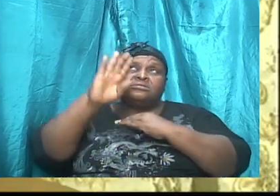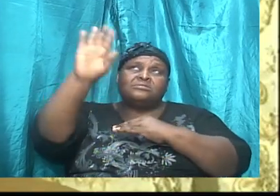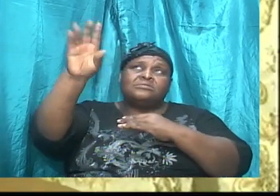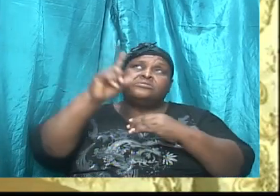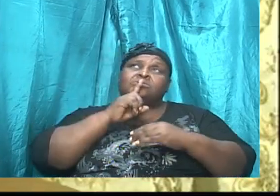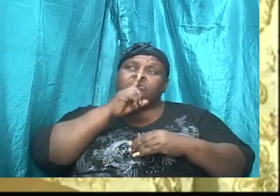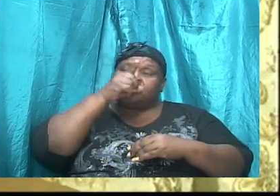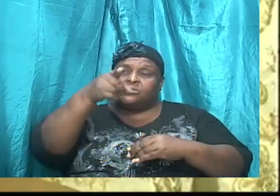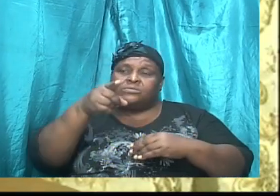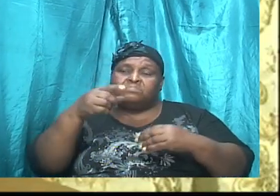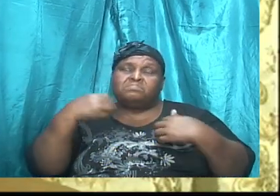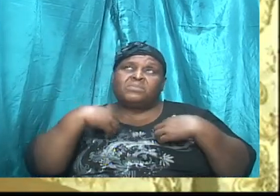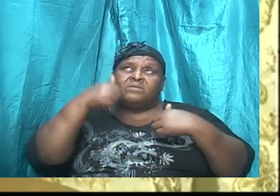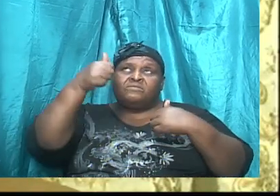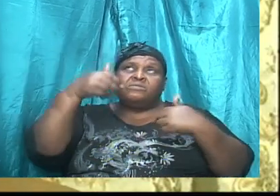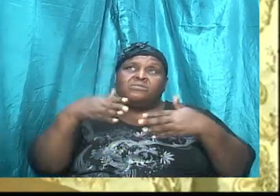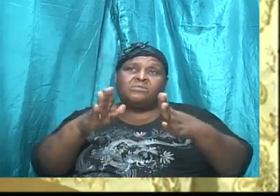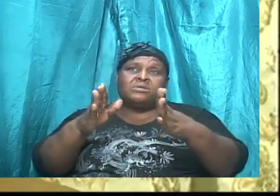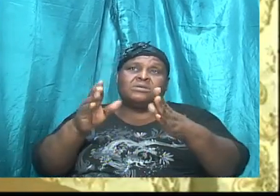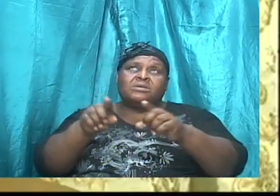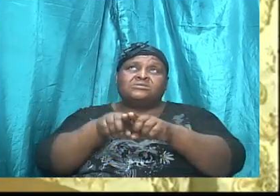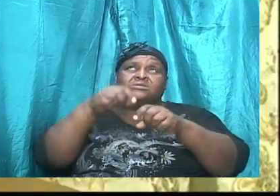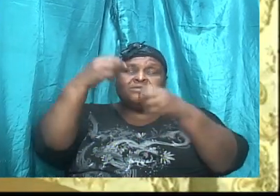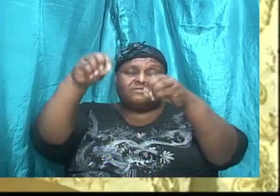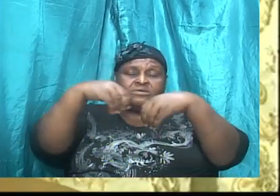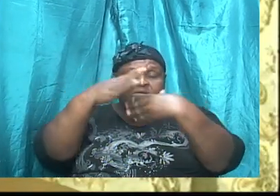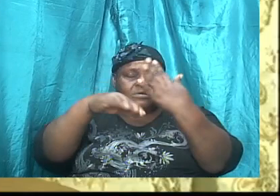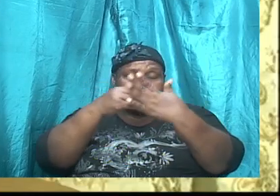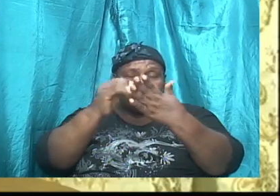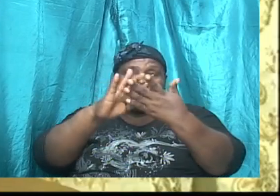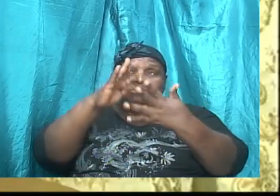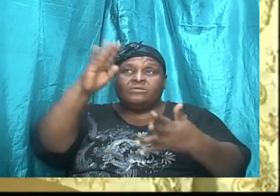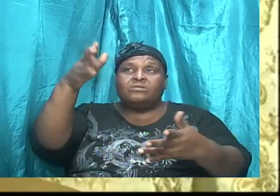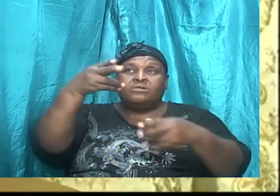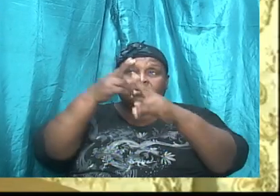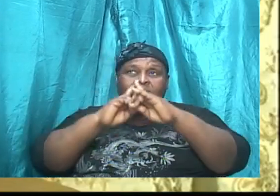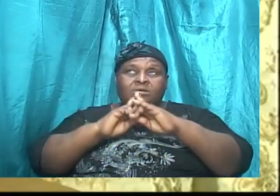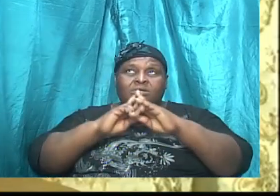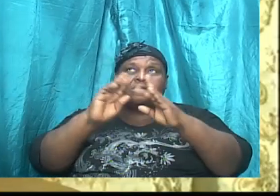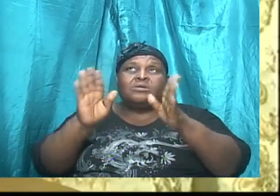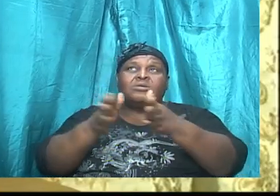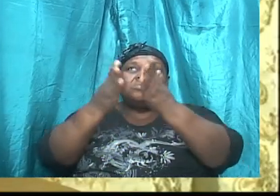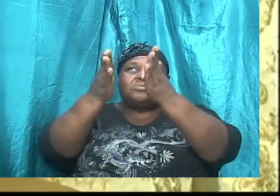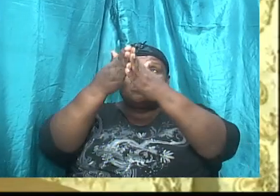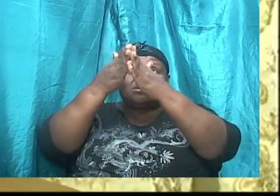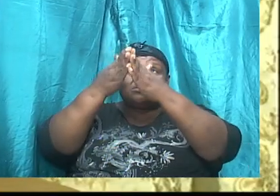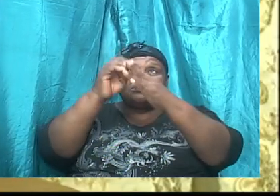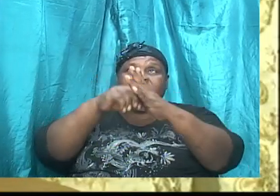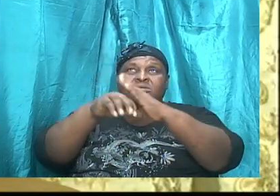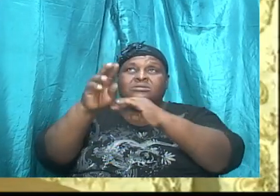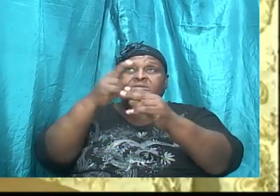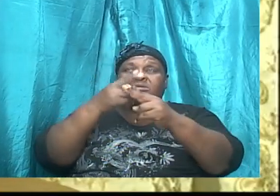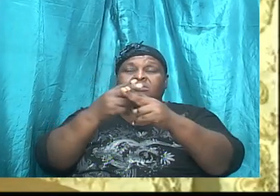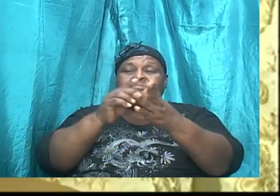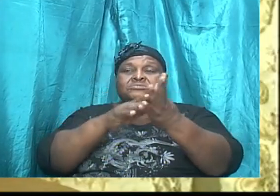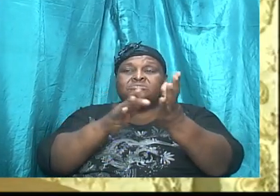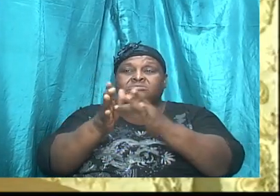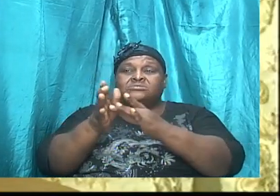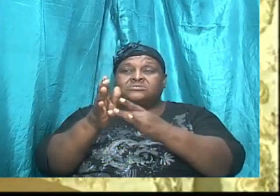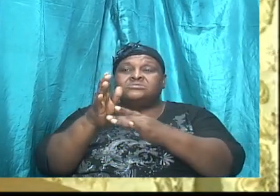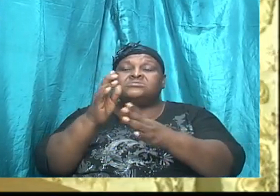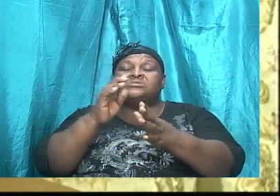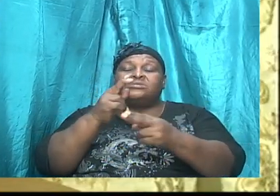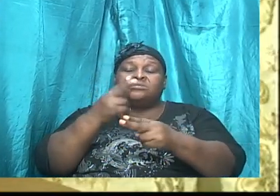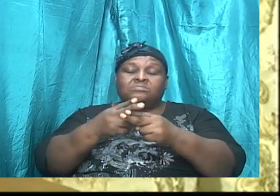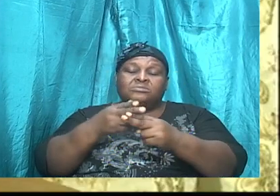Have your own way, O God, as we give you all the glory, all the honor, and the praise belongeth unto you. In